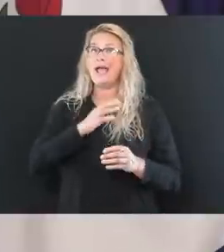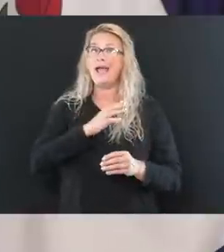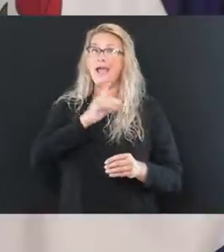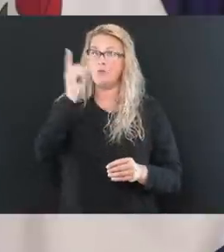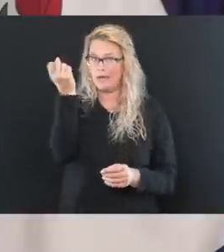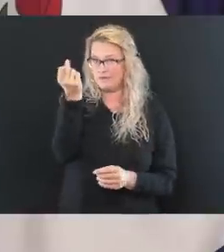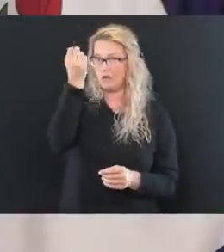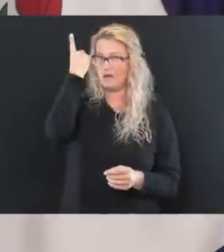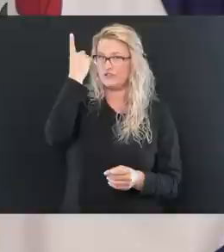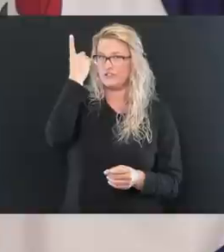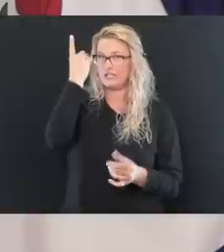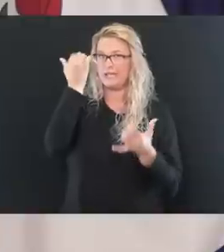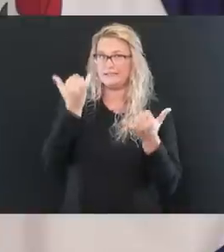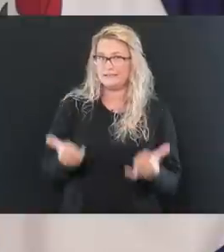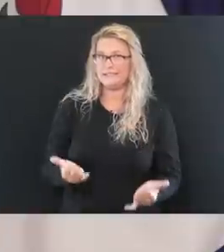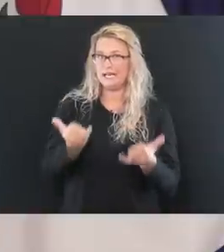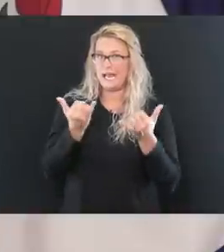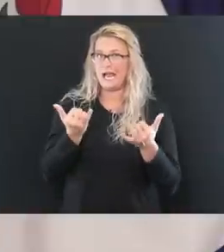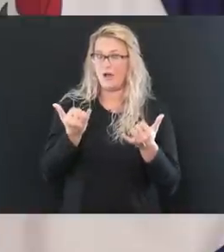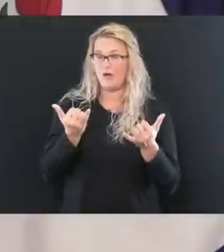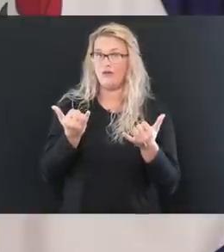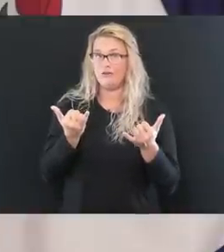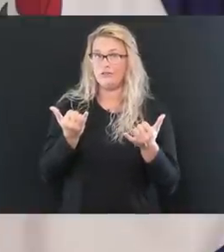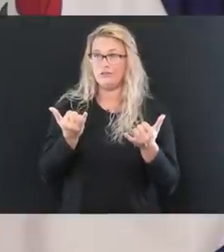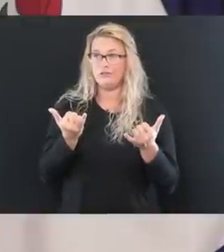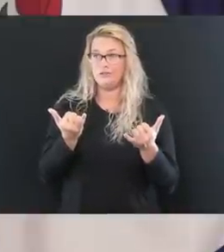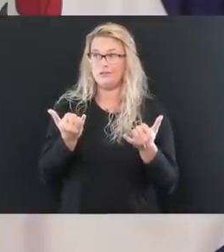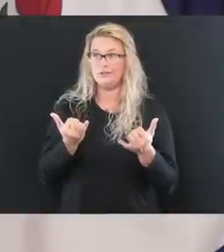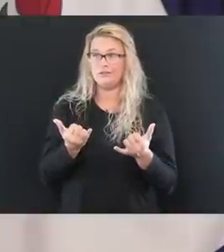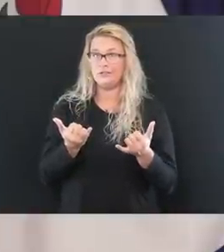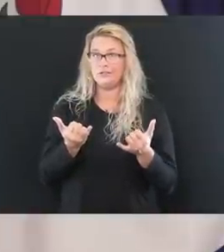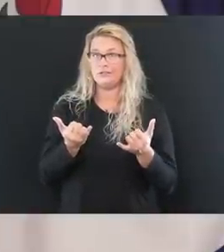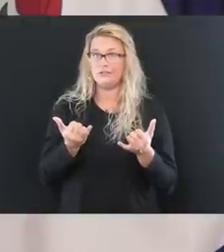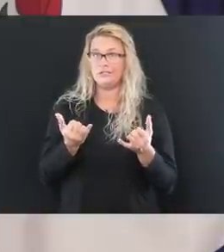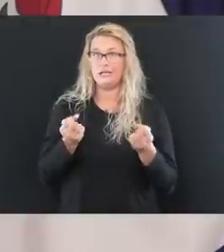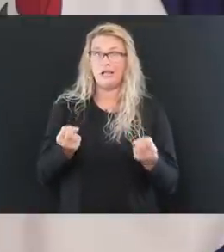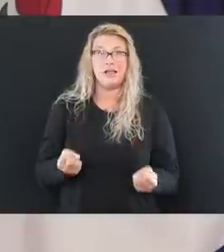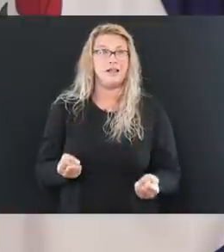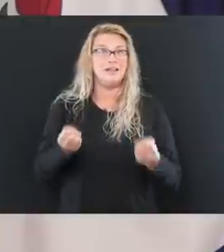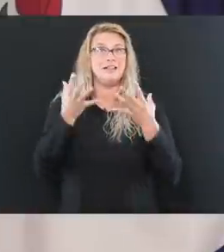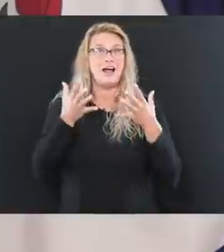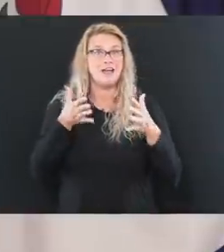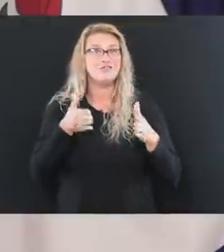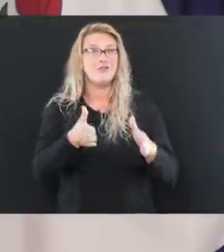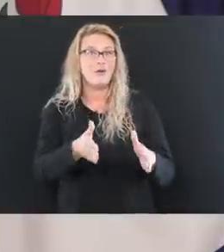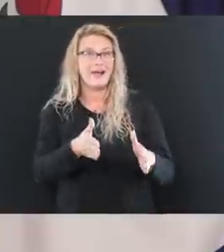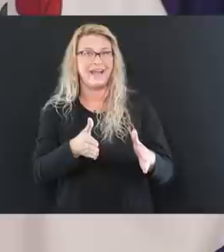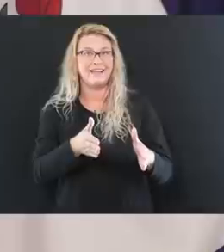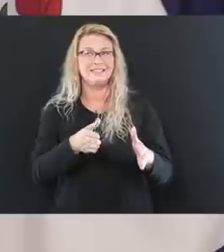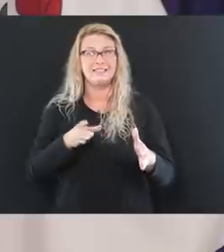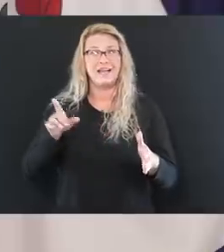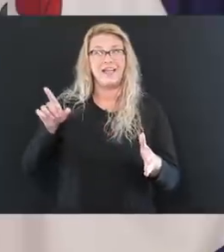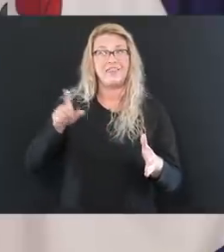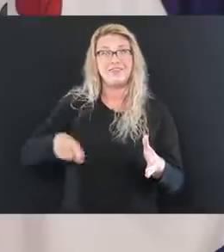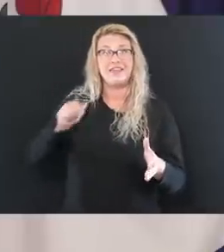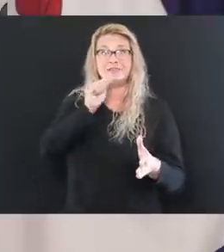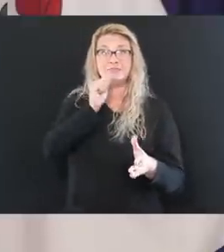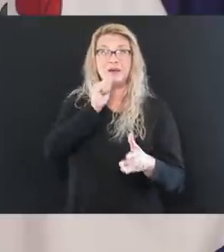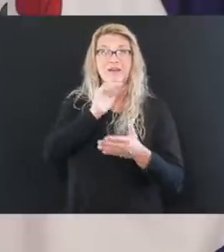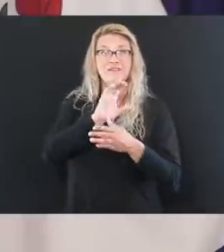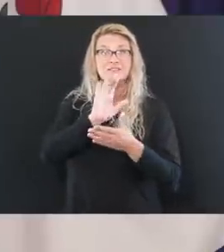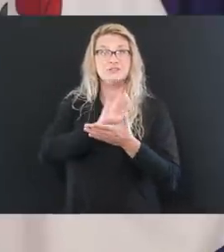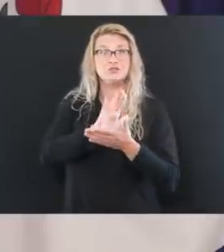that now what we hope is in lots and lots of ways they can be an example for the other